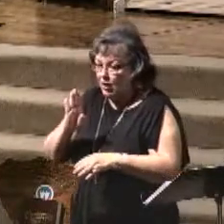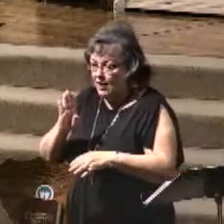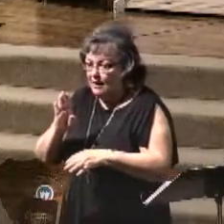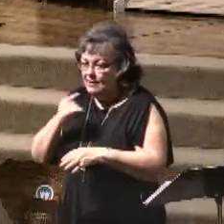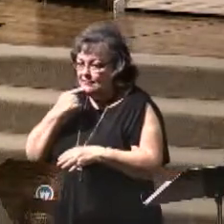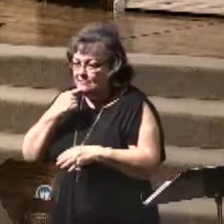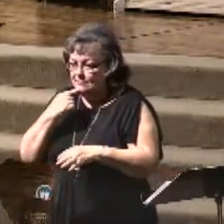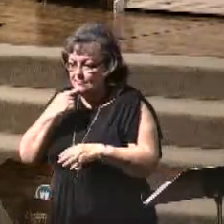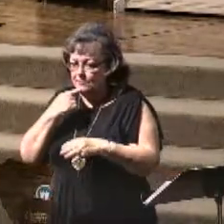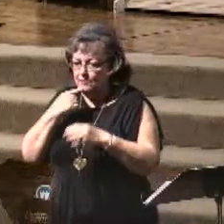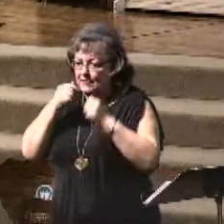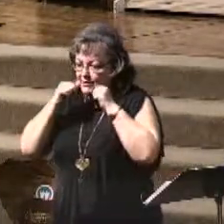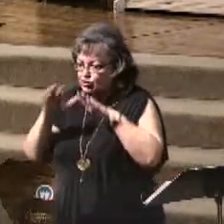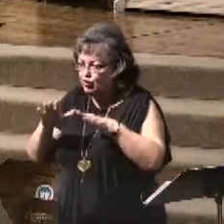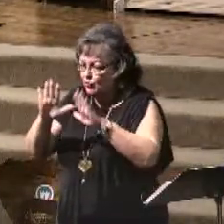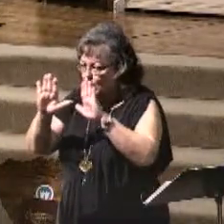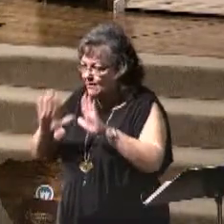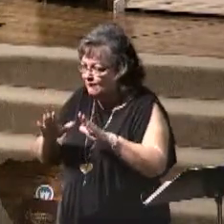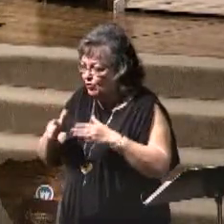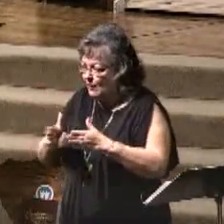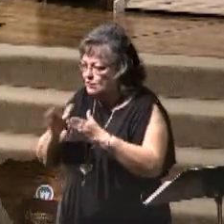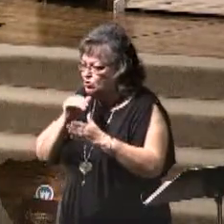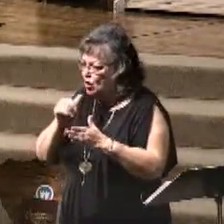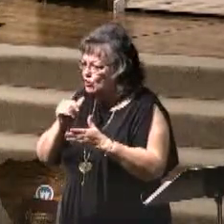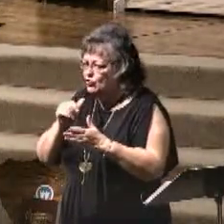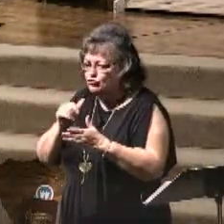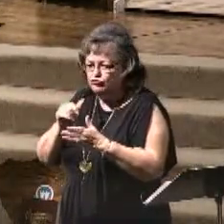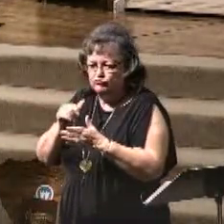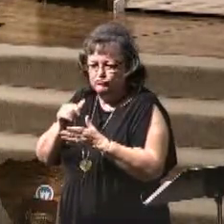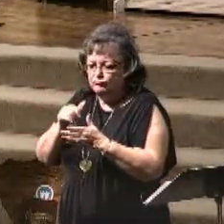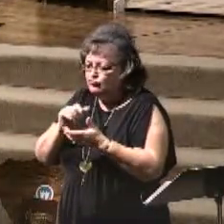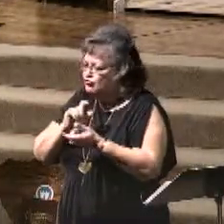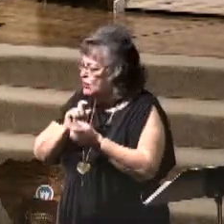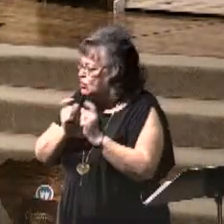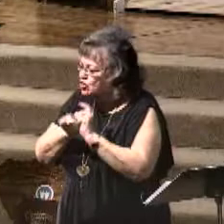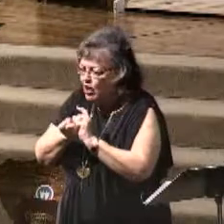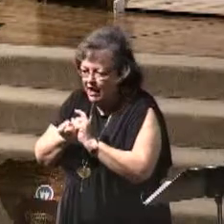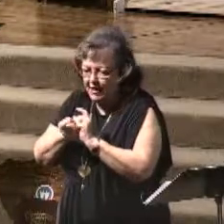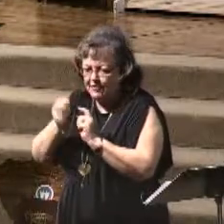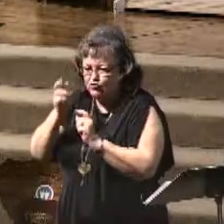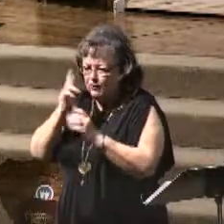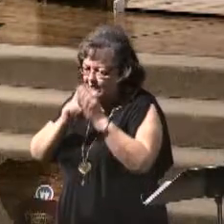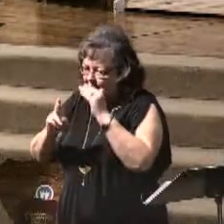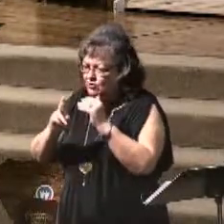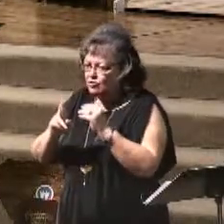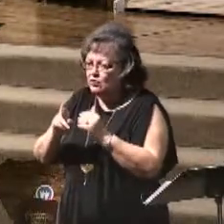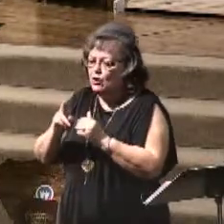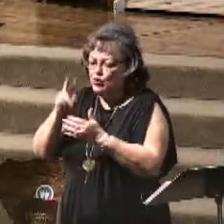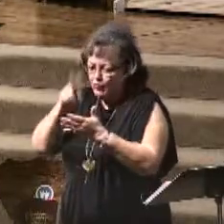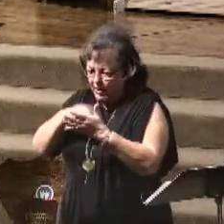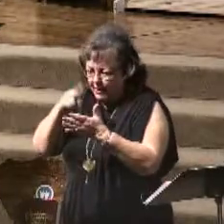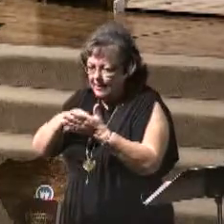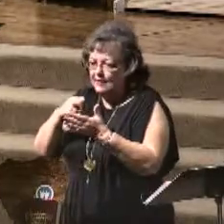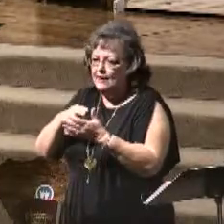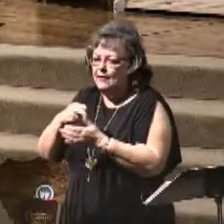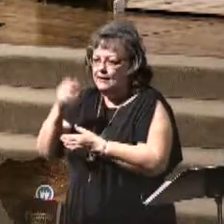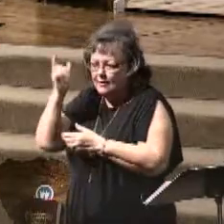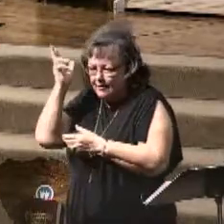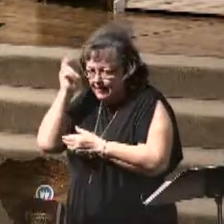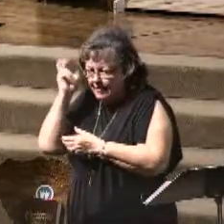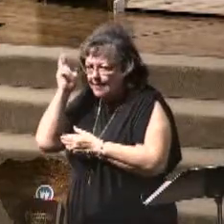wonderful ways. Read it. Don't try to change it. Read it. Heed it. And act on it.